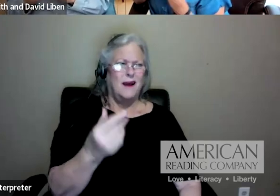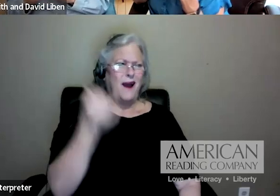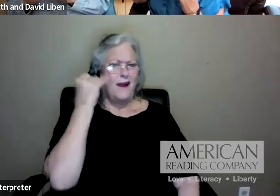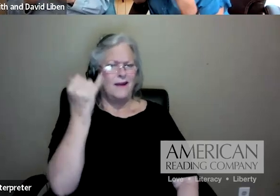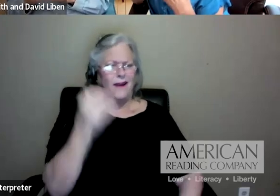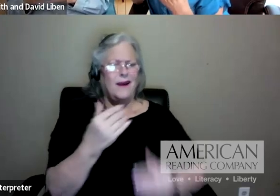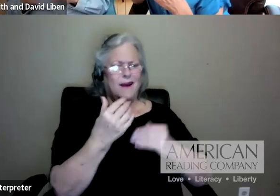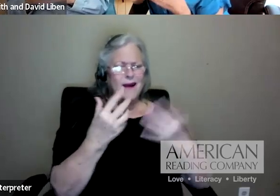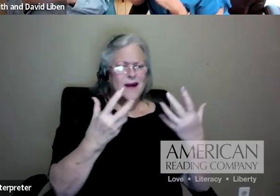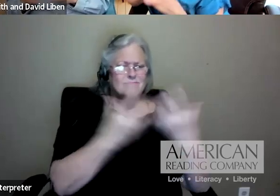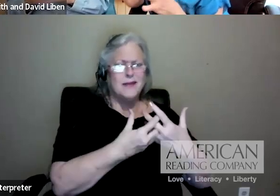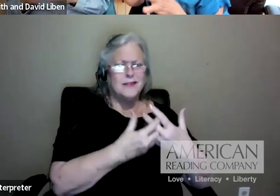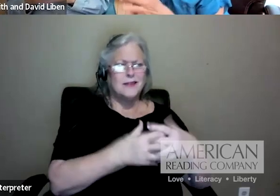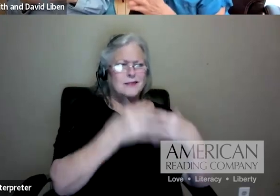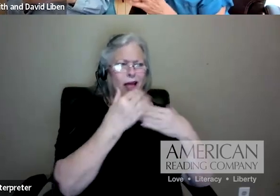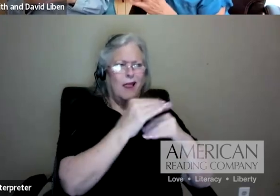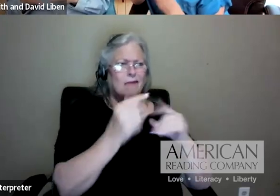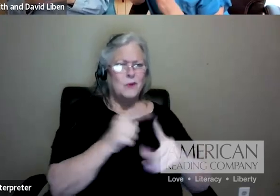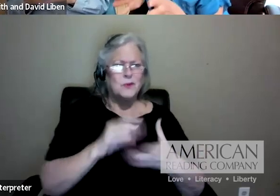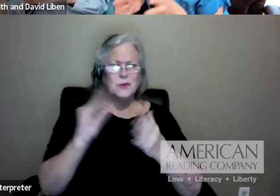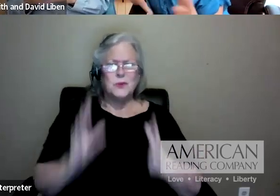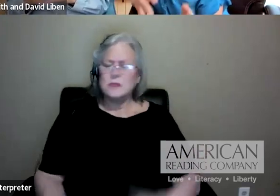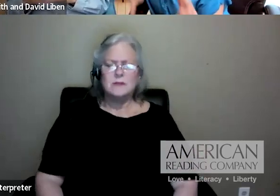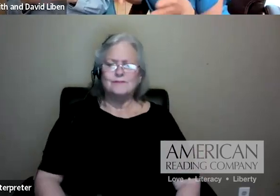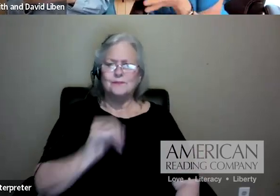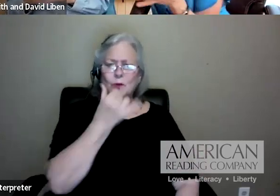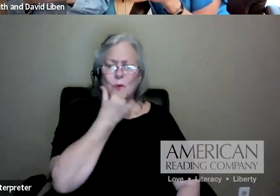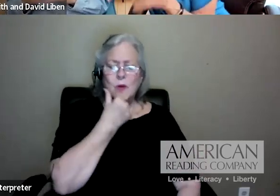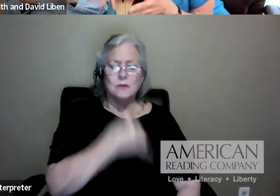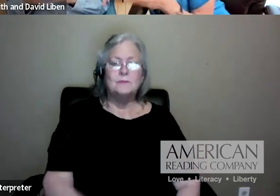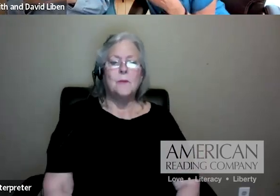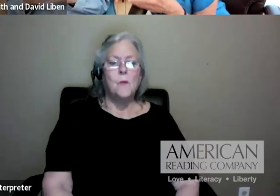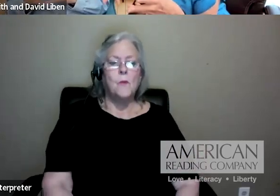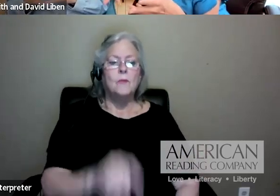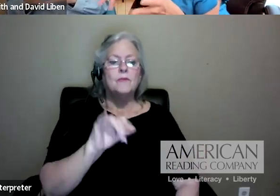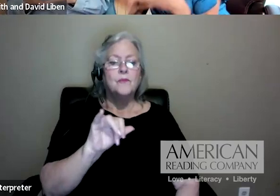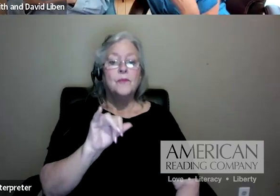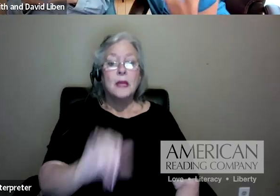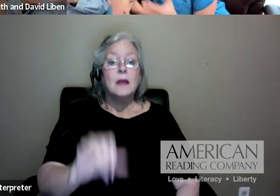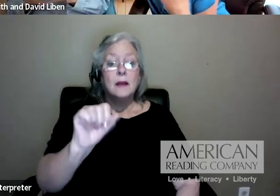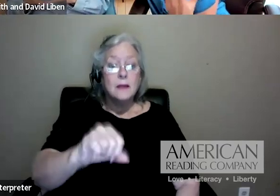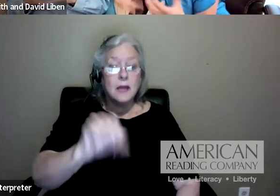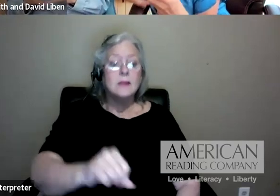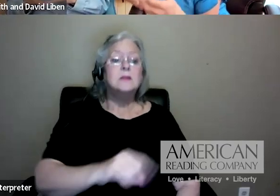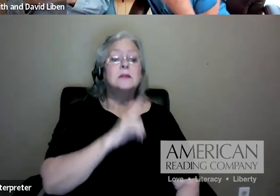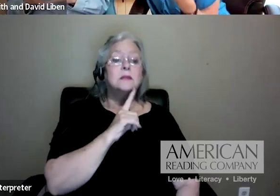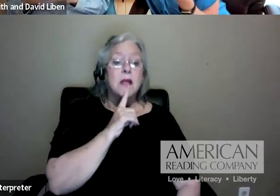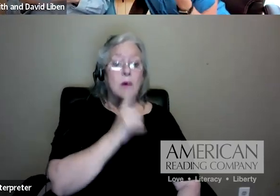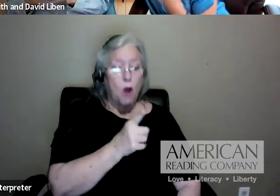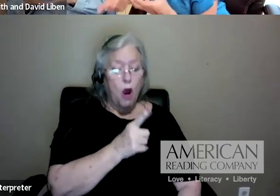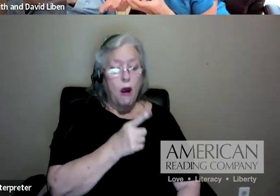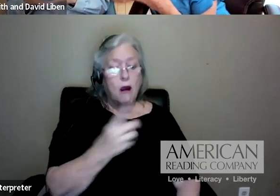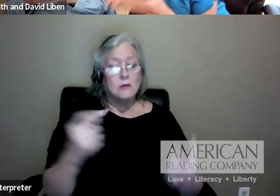fallacious. It's just wrong. Now that said, there are genuinely complex, rich texts that are at the heart of